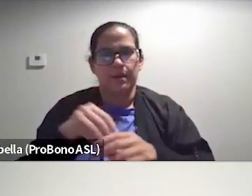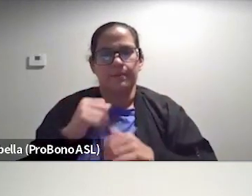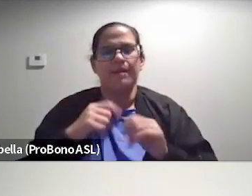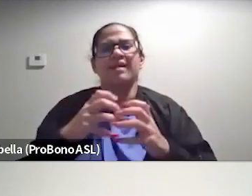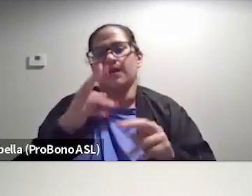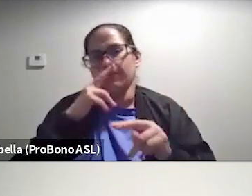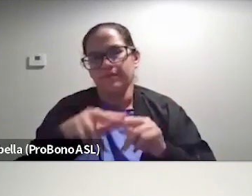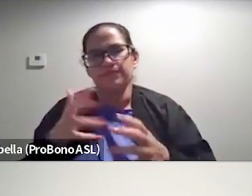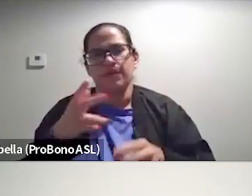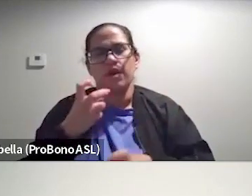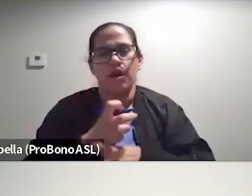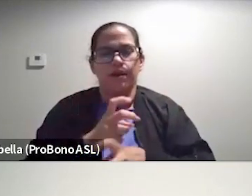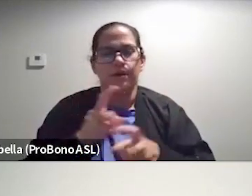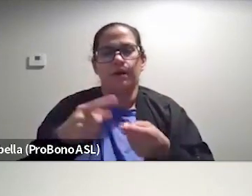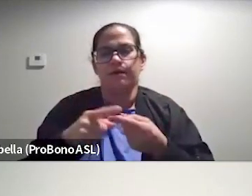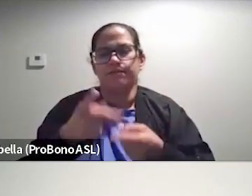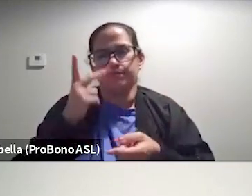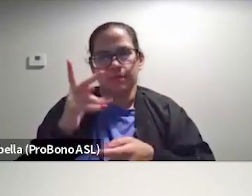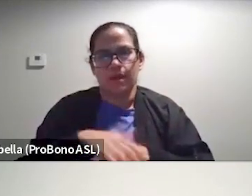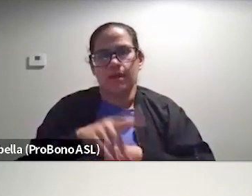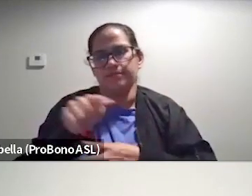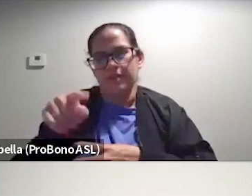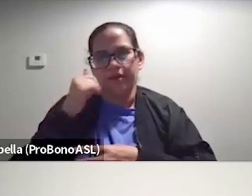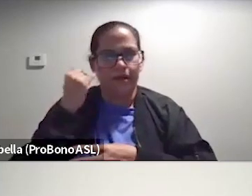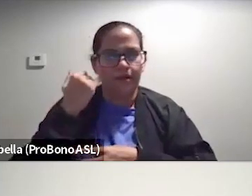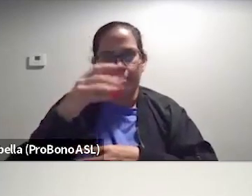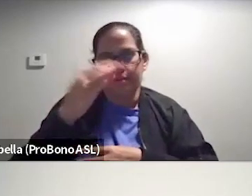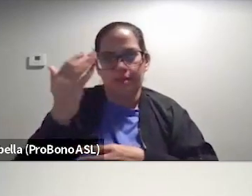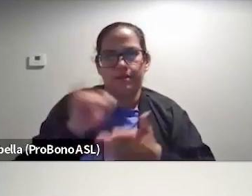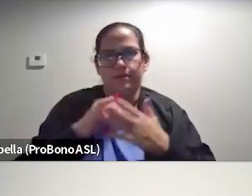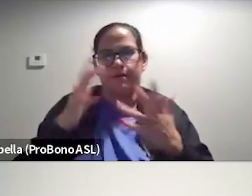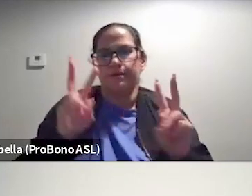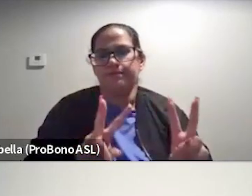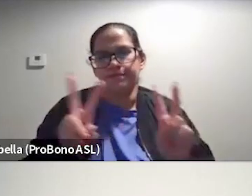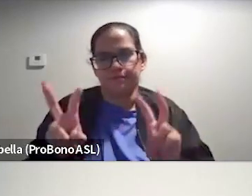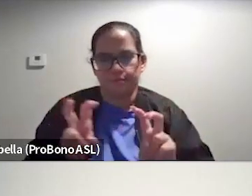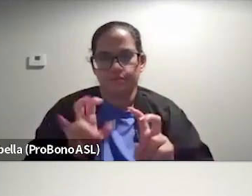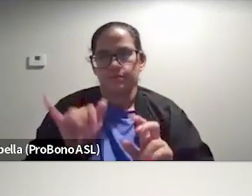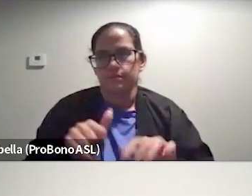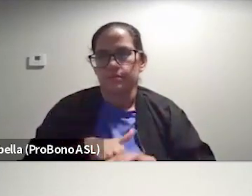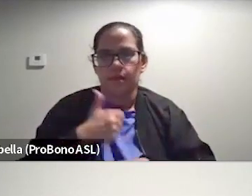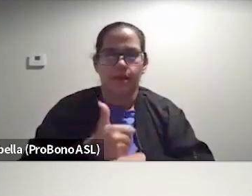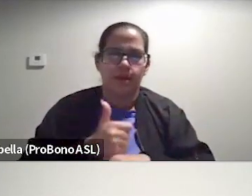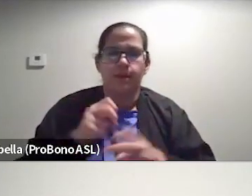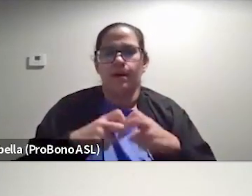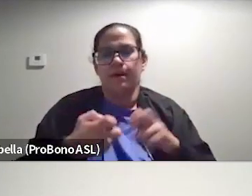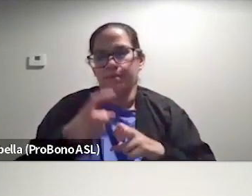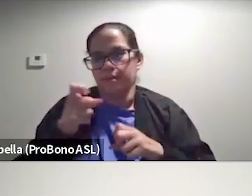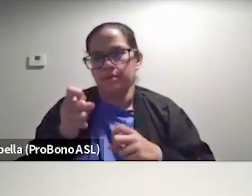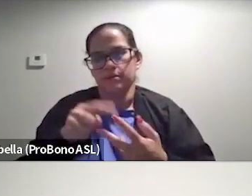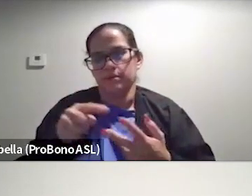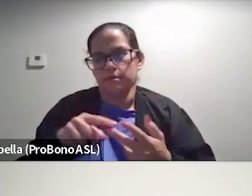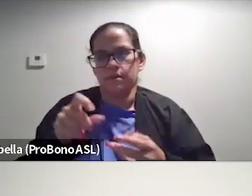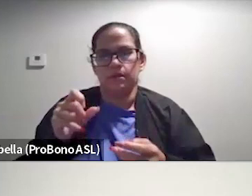hard when, especially if you're like a cosplayer on TikTok, if you're black, that is already a problem. That is the baseline problem because so-and-so